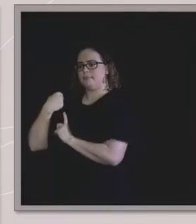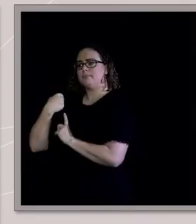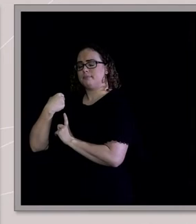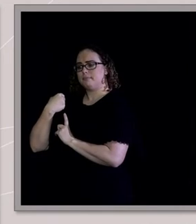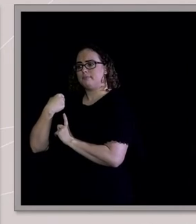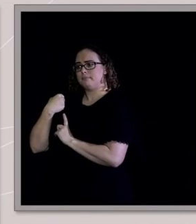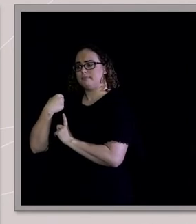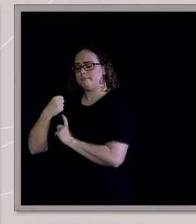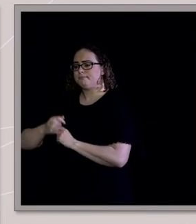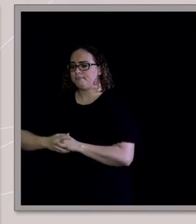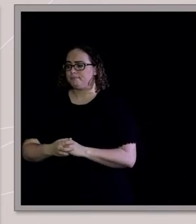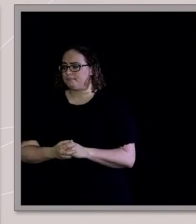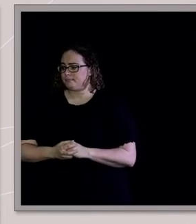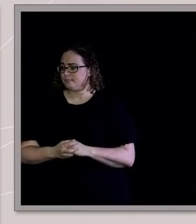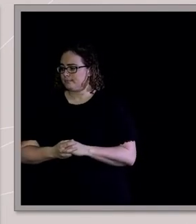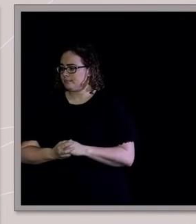storytelling.